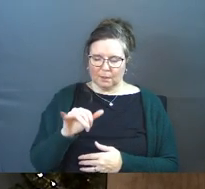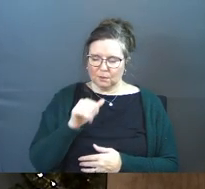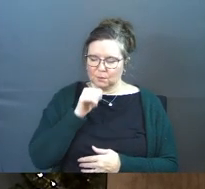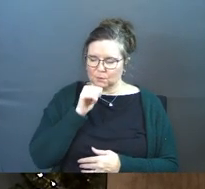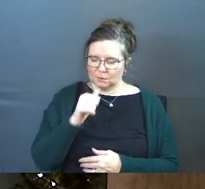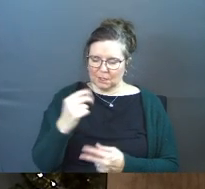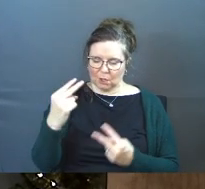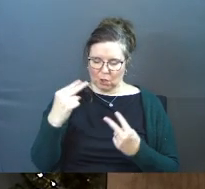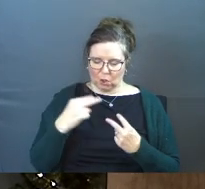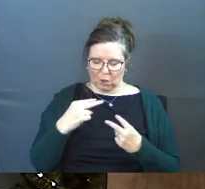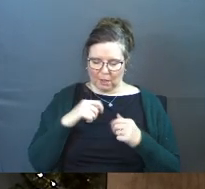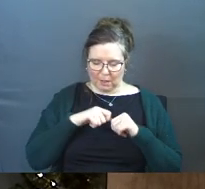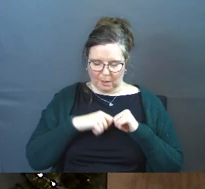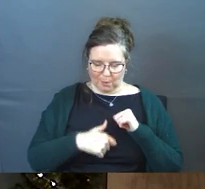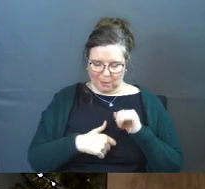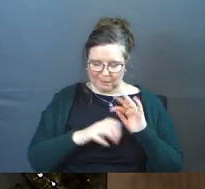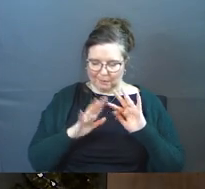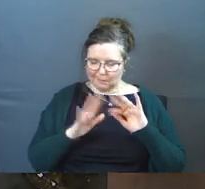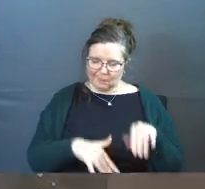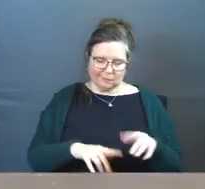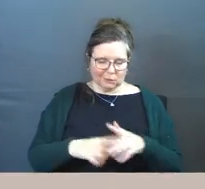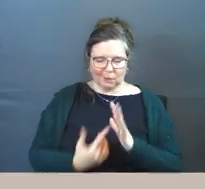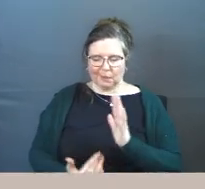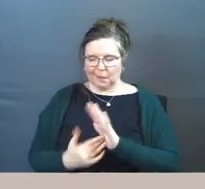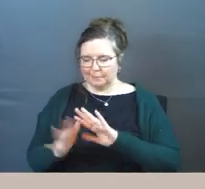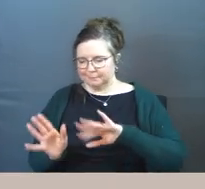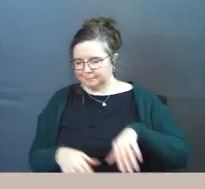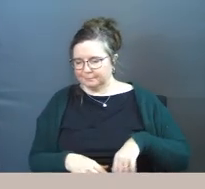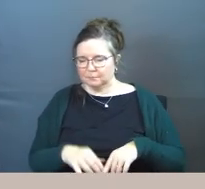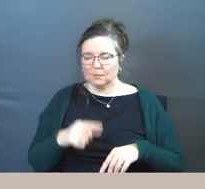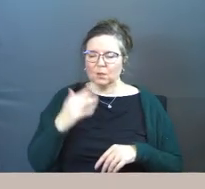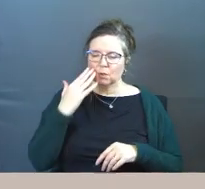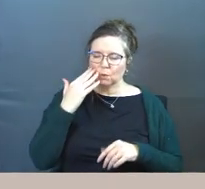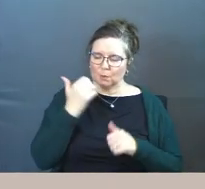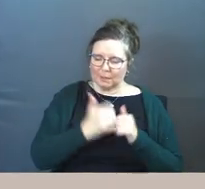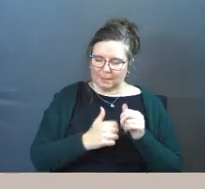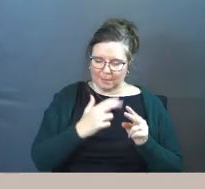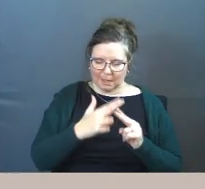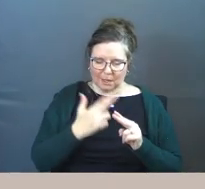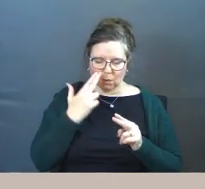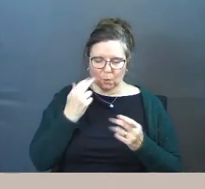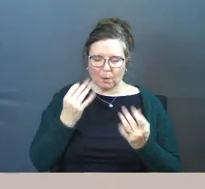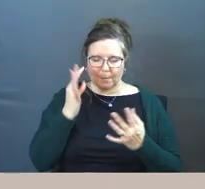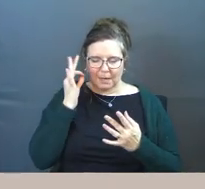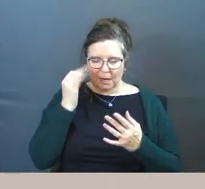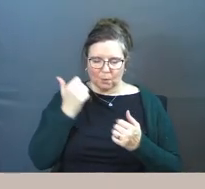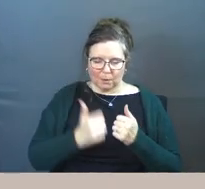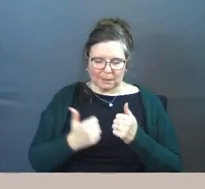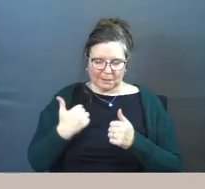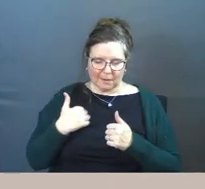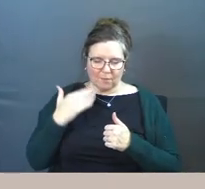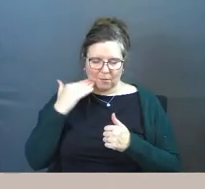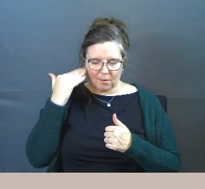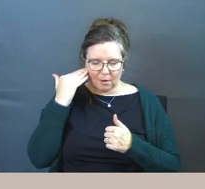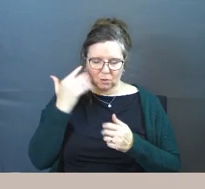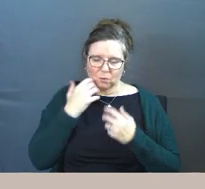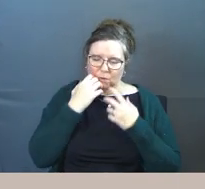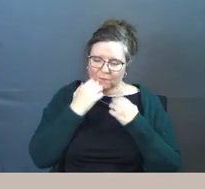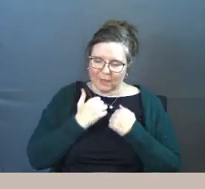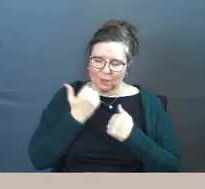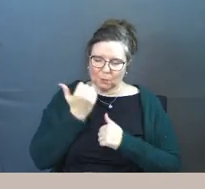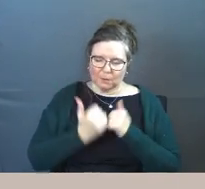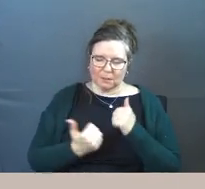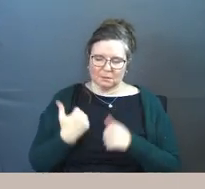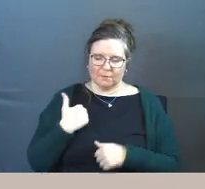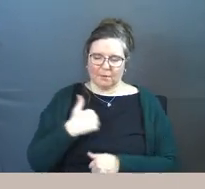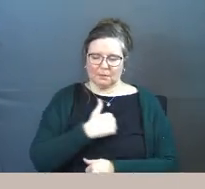did not look at our brokenness and say I'll start over you know us each by name you know the number of hairs on our head God you value each one of